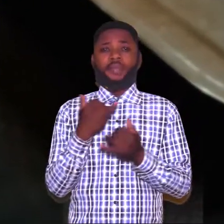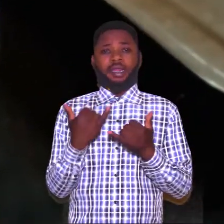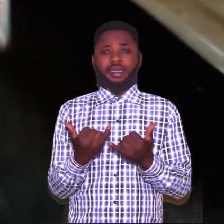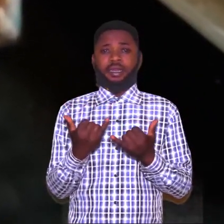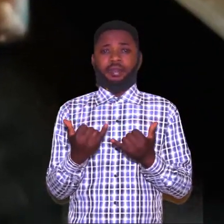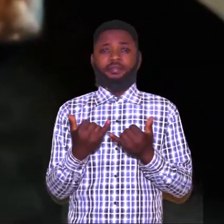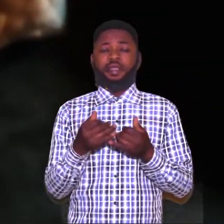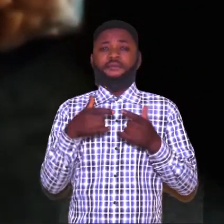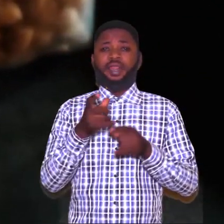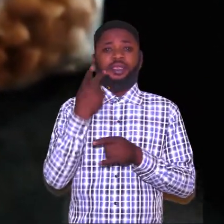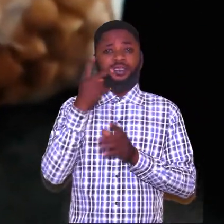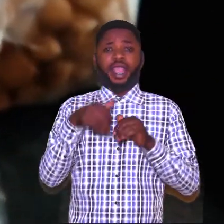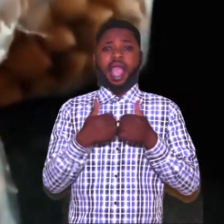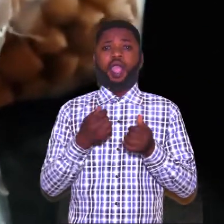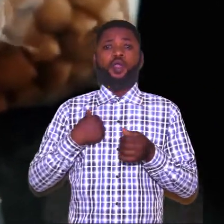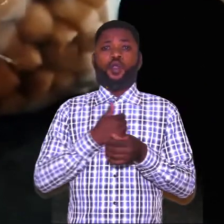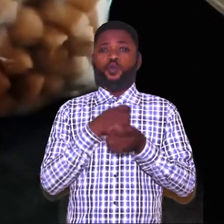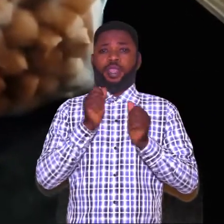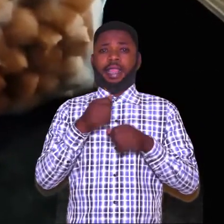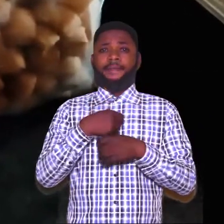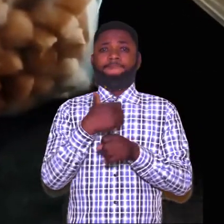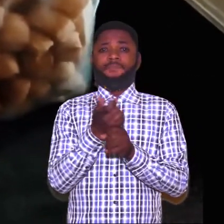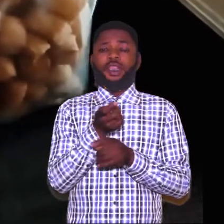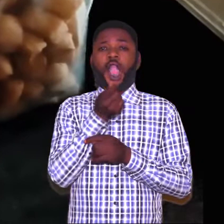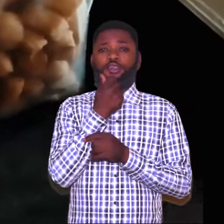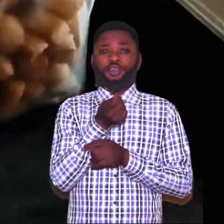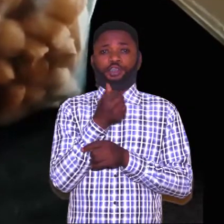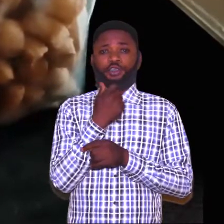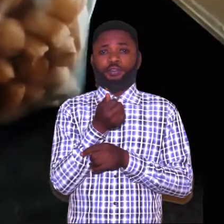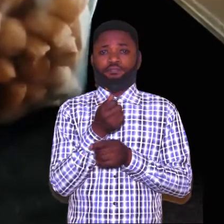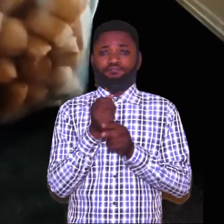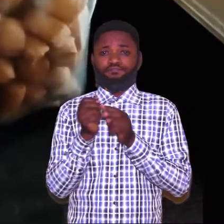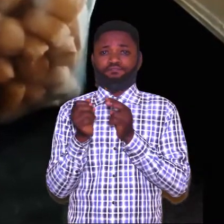Now, let's see how we can make Chin Chin.